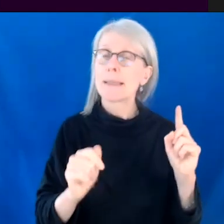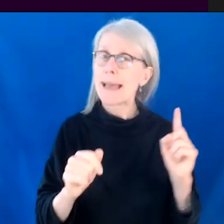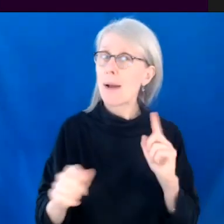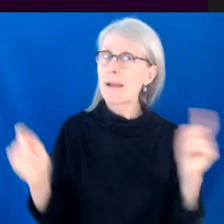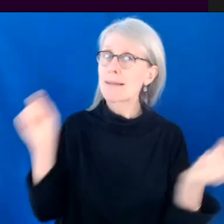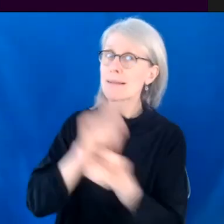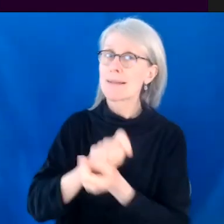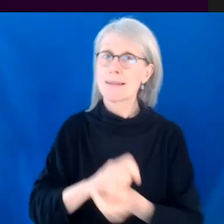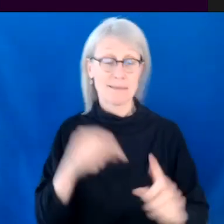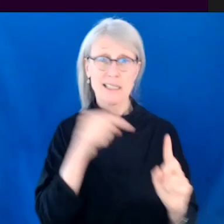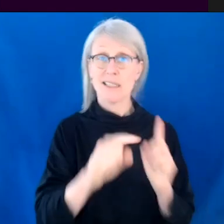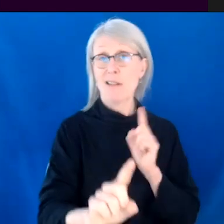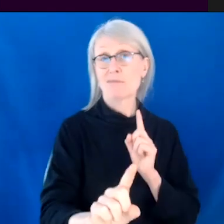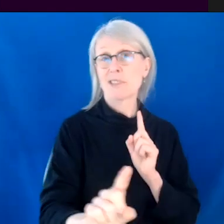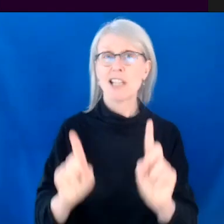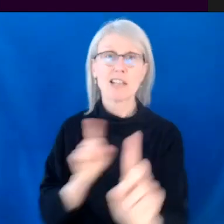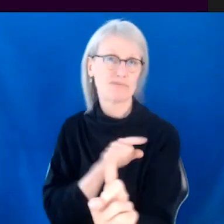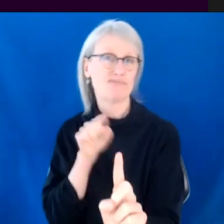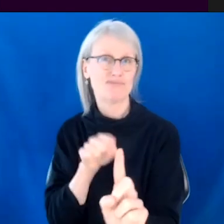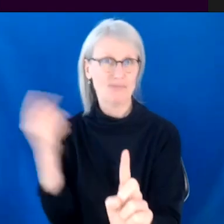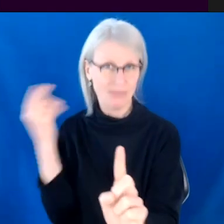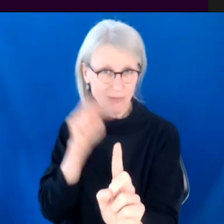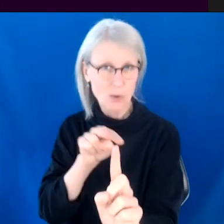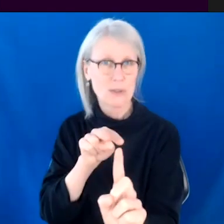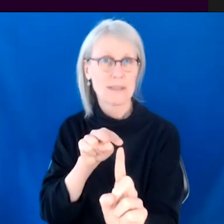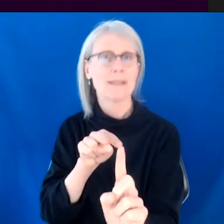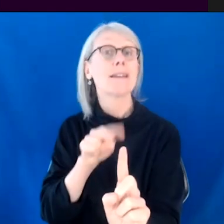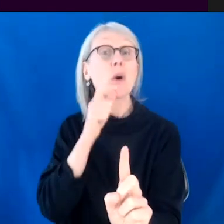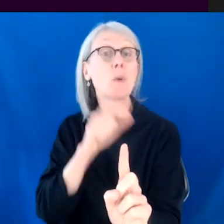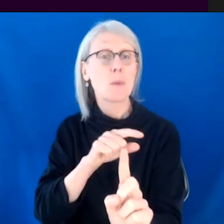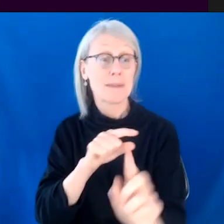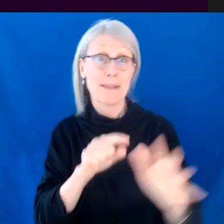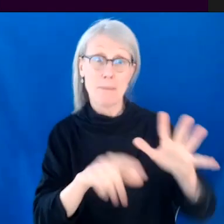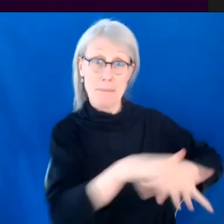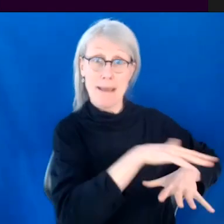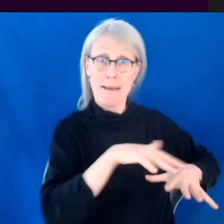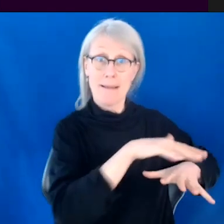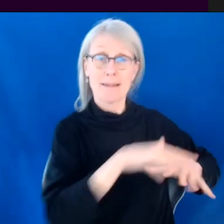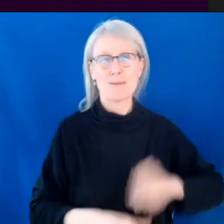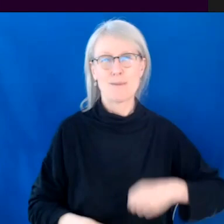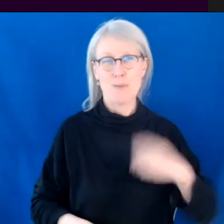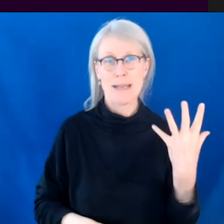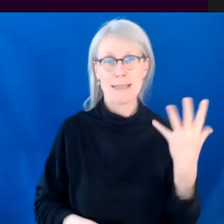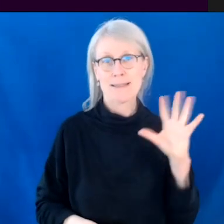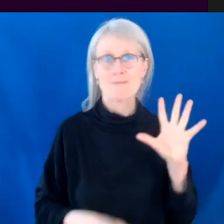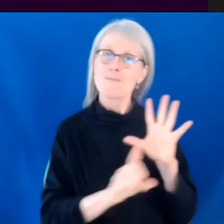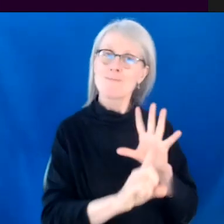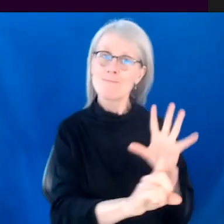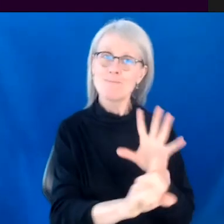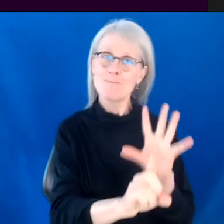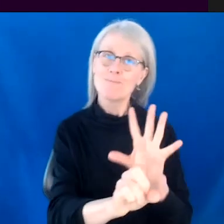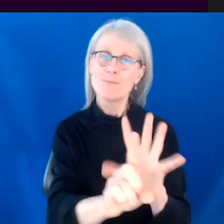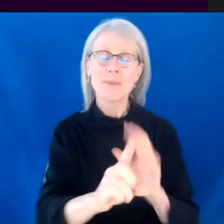porter is actually the star of the story. And the white people are in the background of their story was just incredible